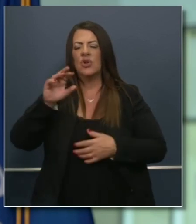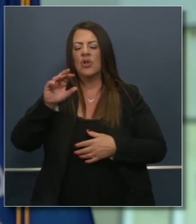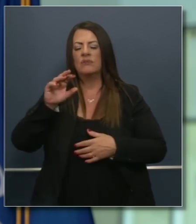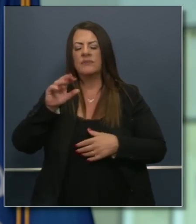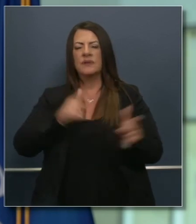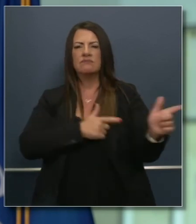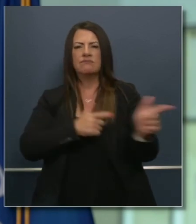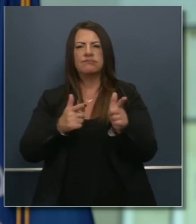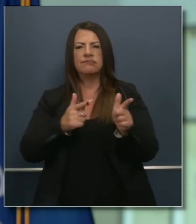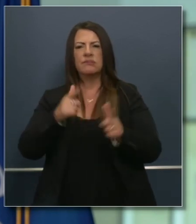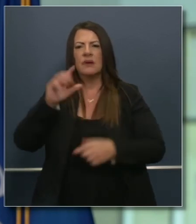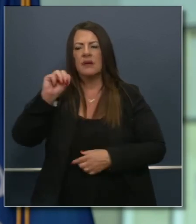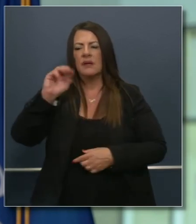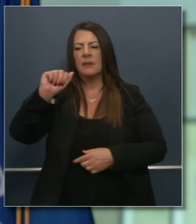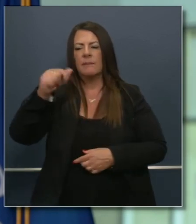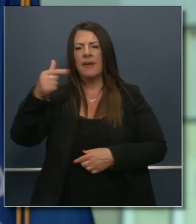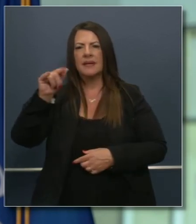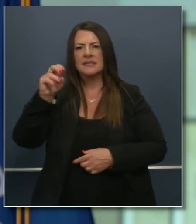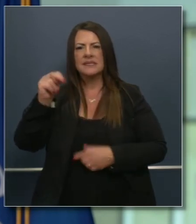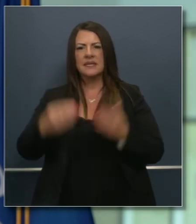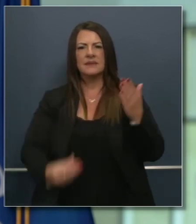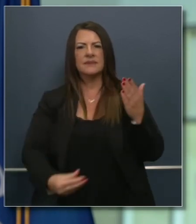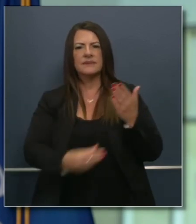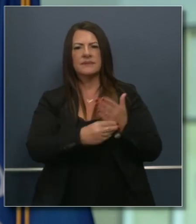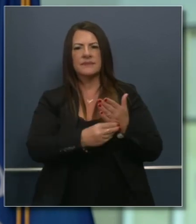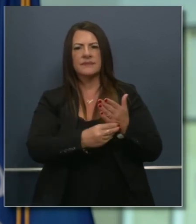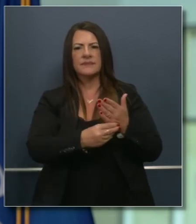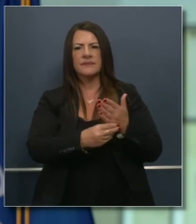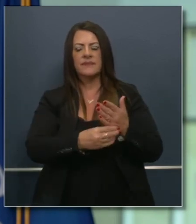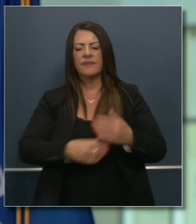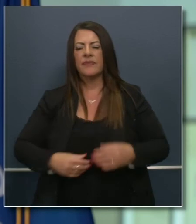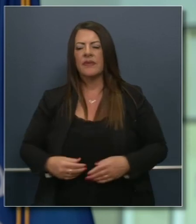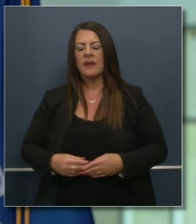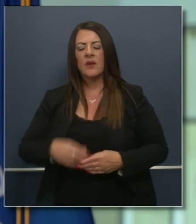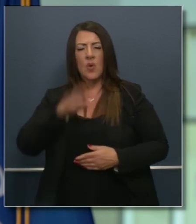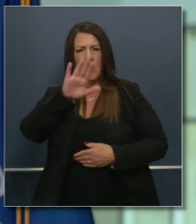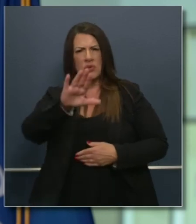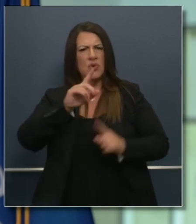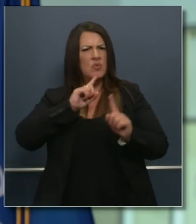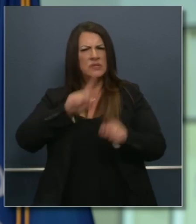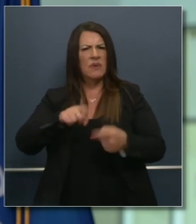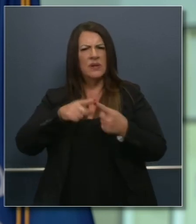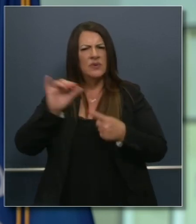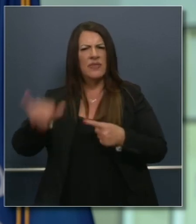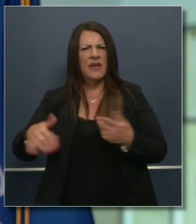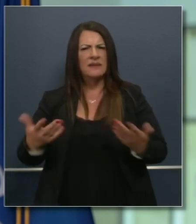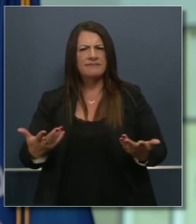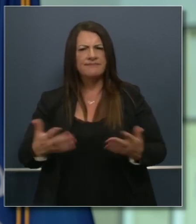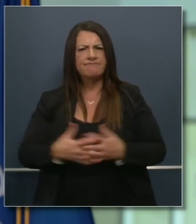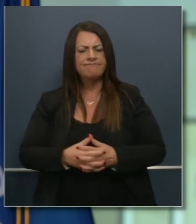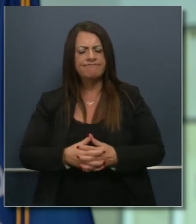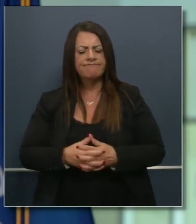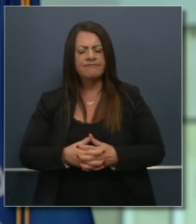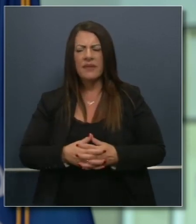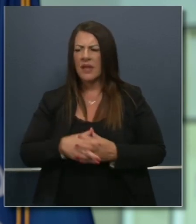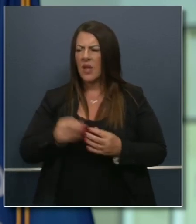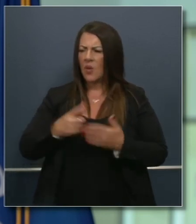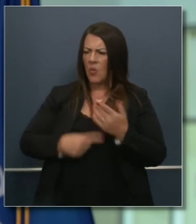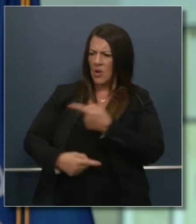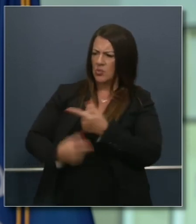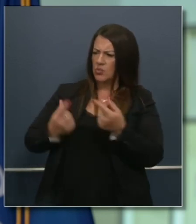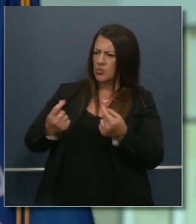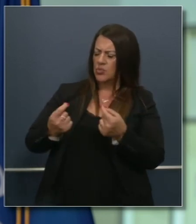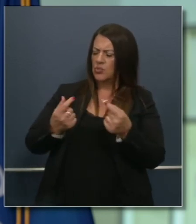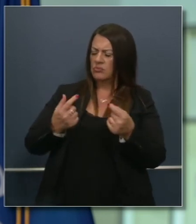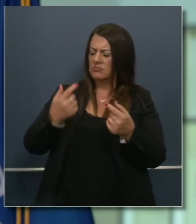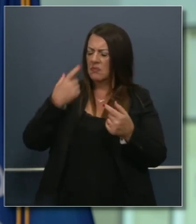do you plan to take action? Will California respond to this? And what's the next step moving